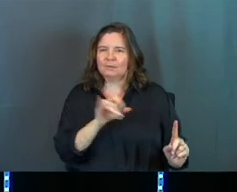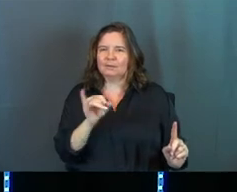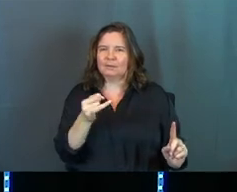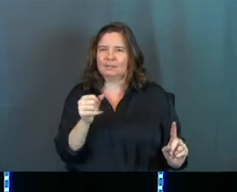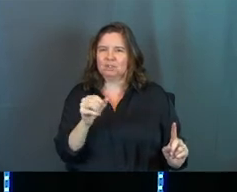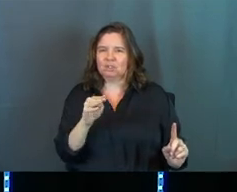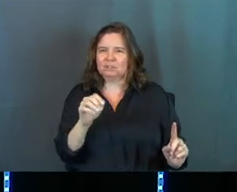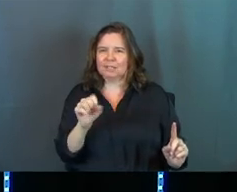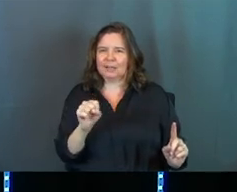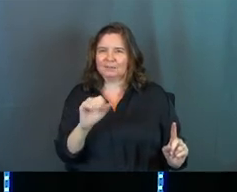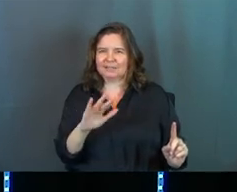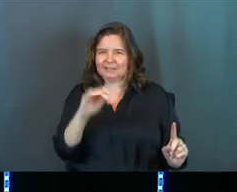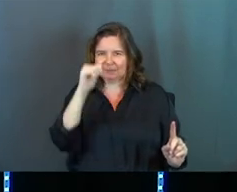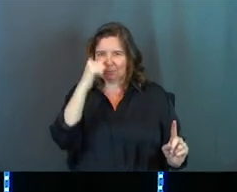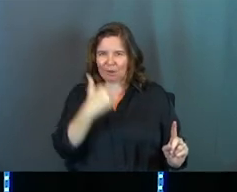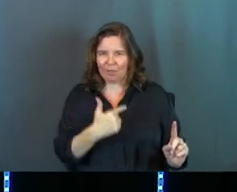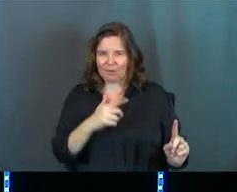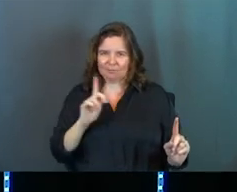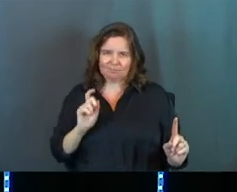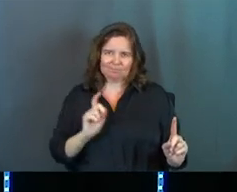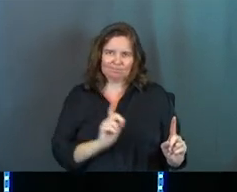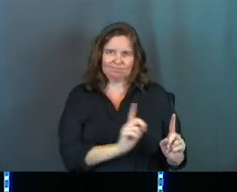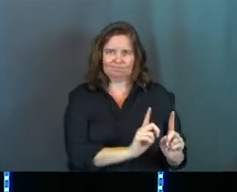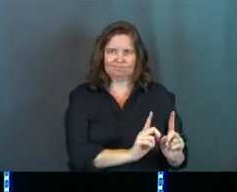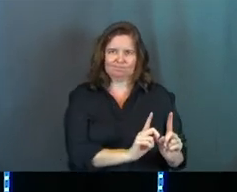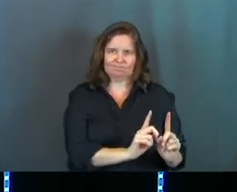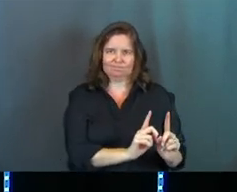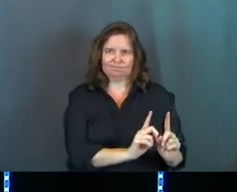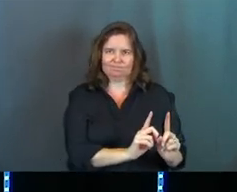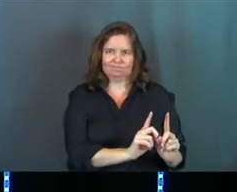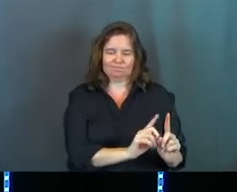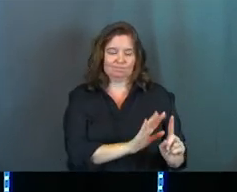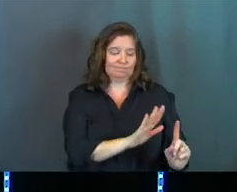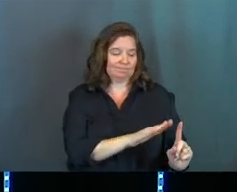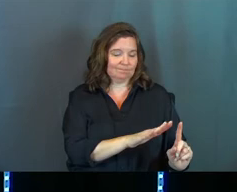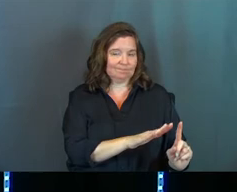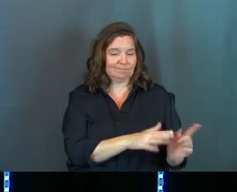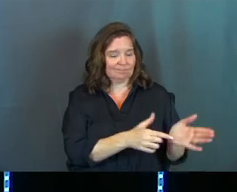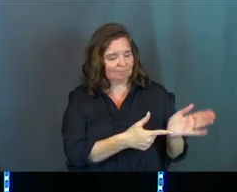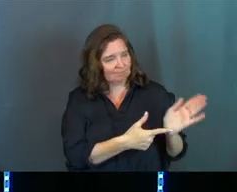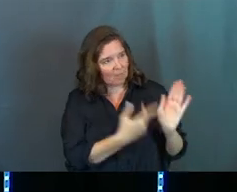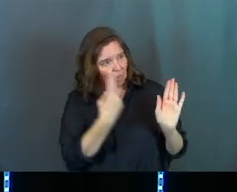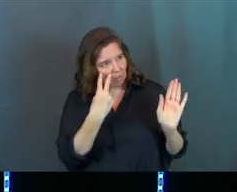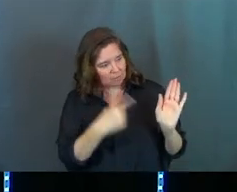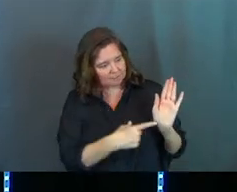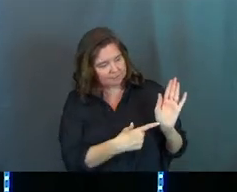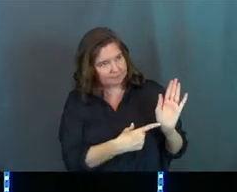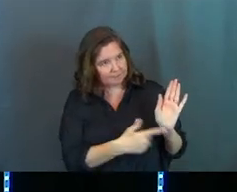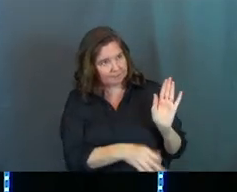James. He went to his brother James. He said, check out my hands, man.